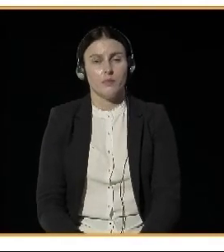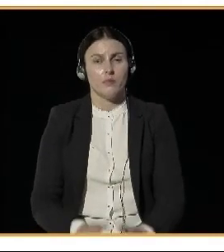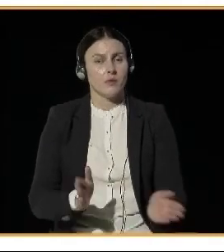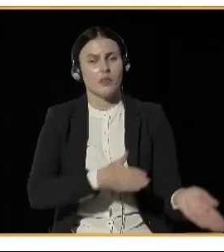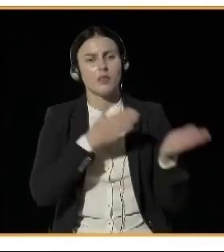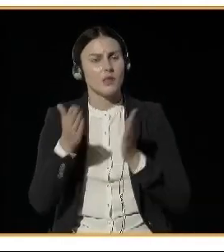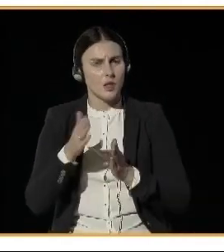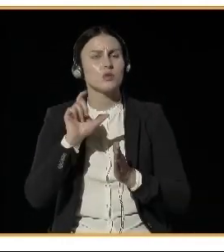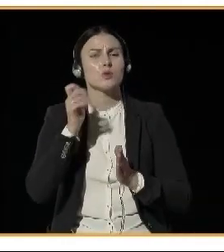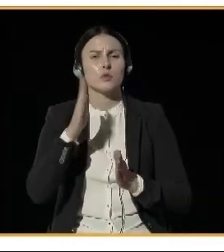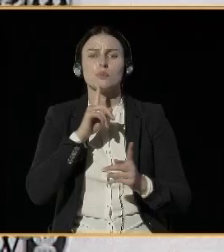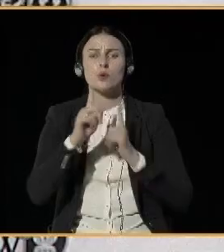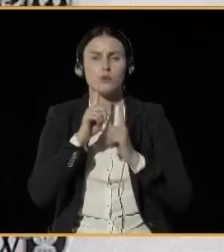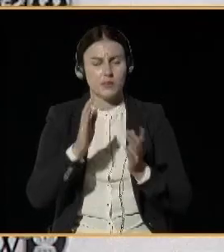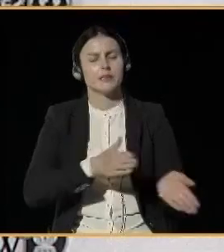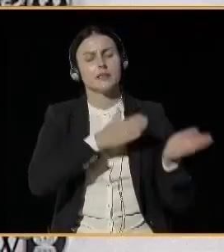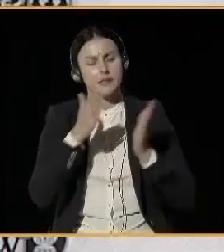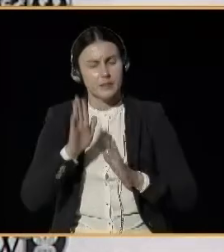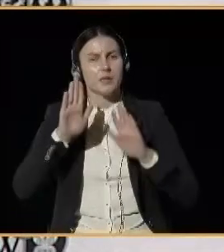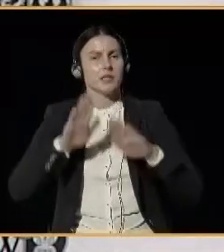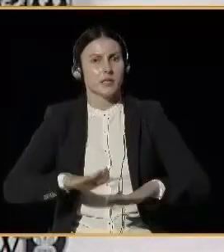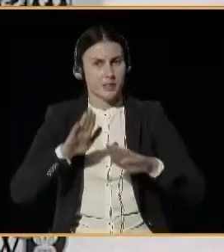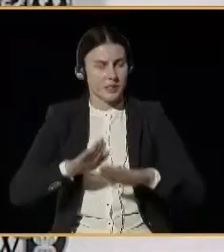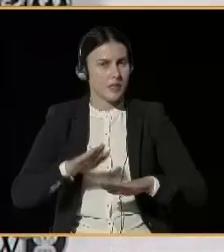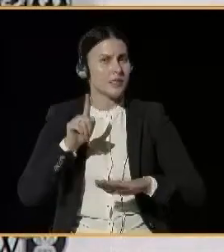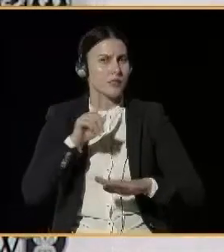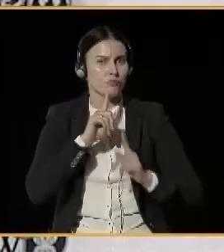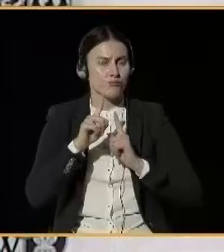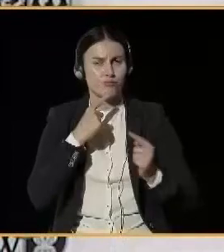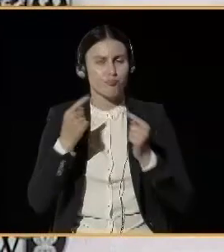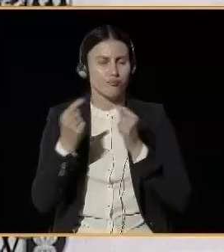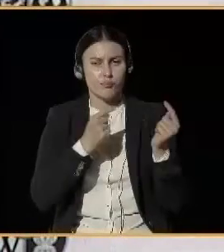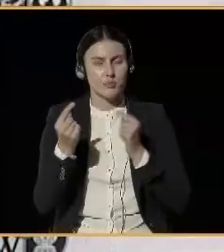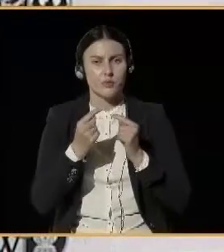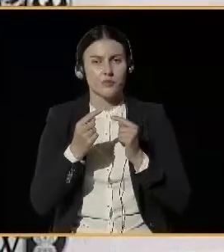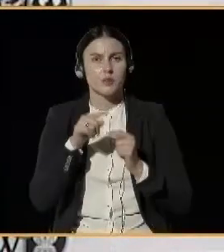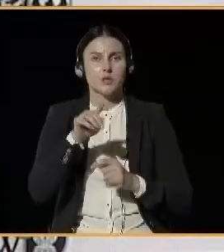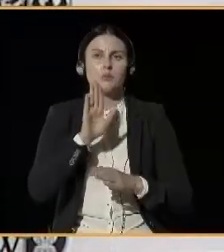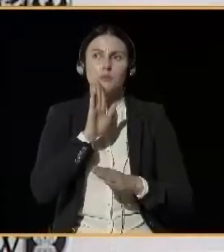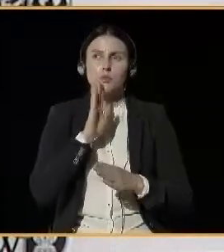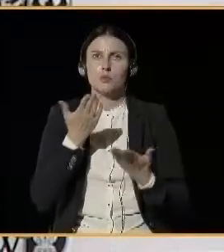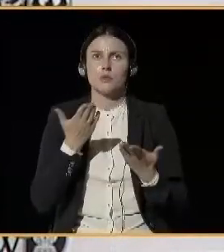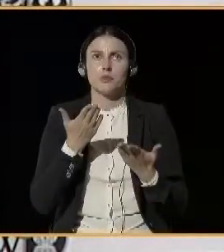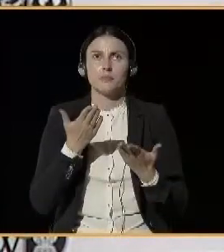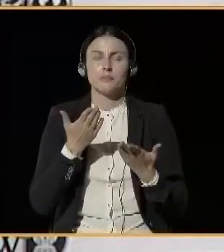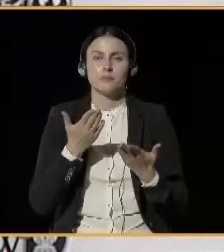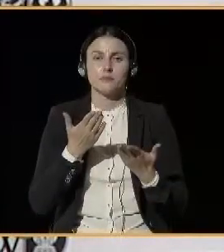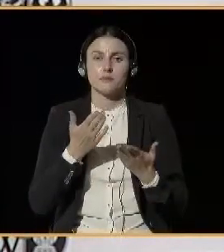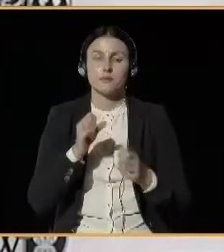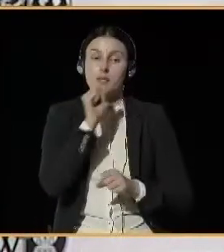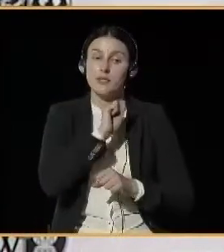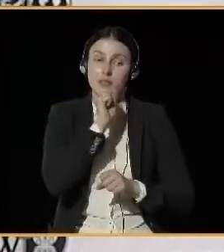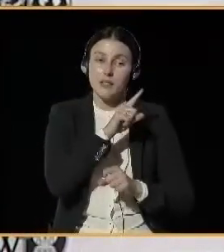session is more the crash between old technology that causes air pollution. But the new